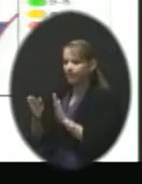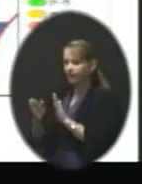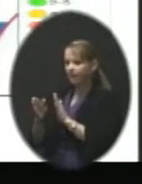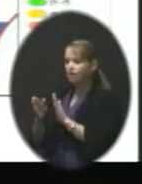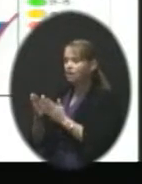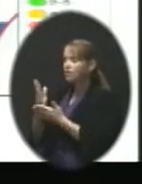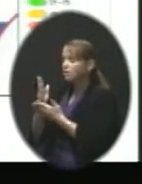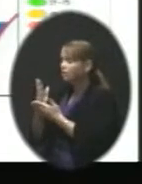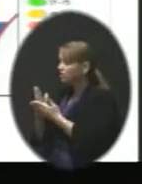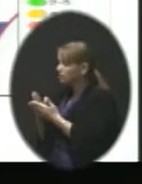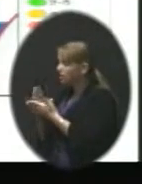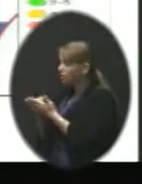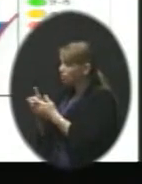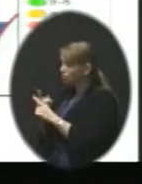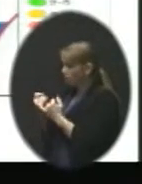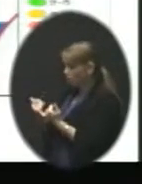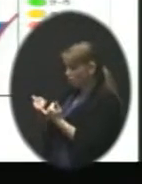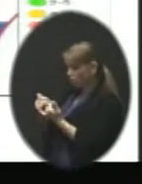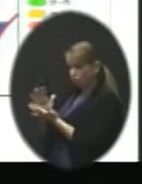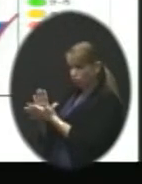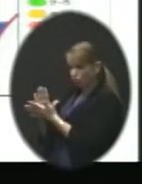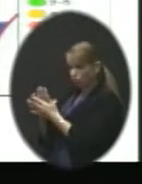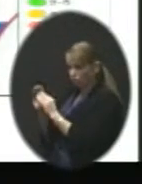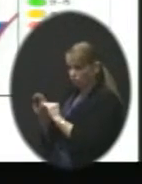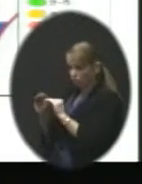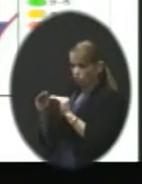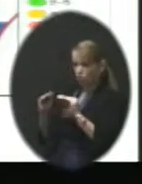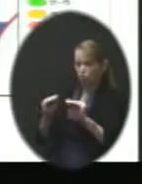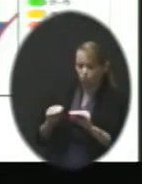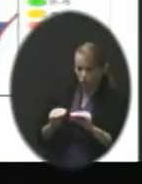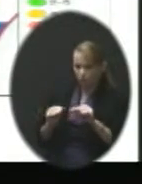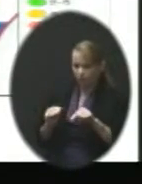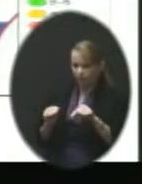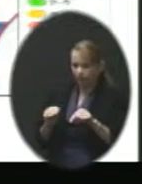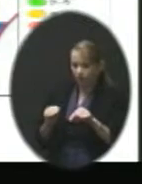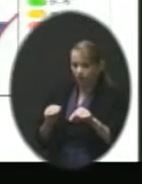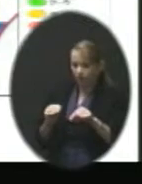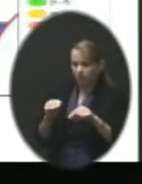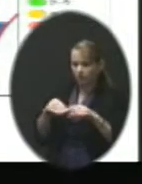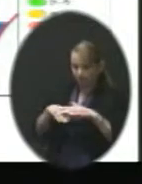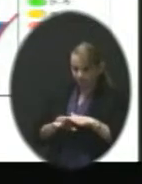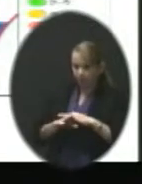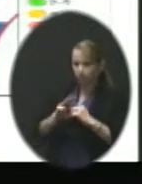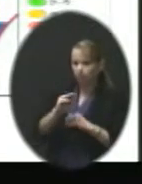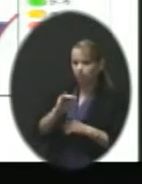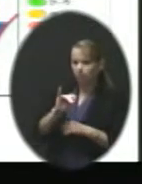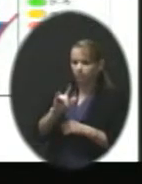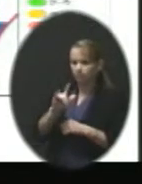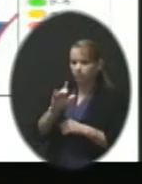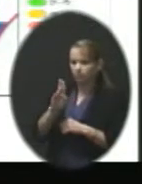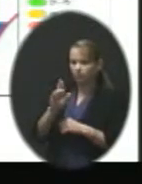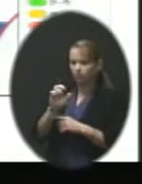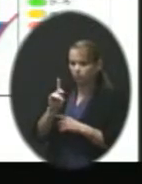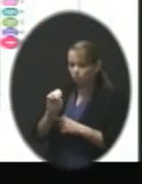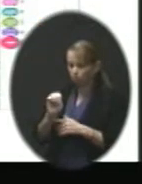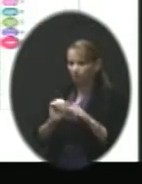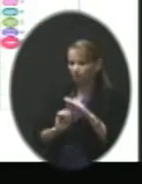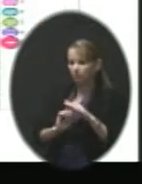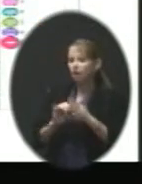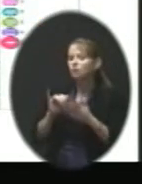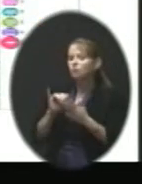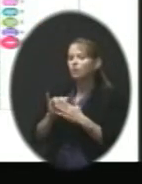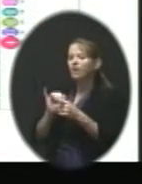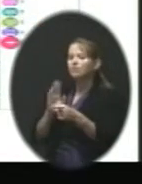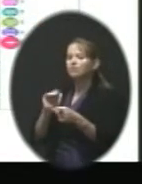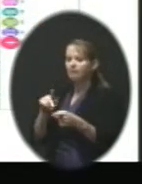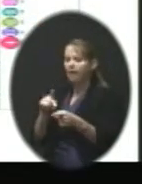schools in order to have them in Millbrook Elementary. And so this is one of the maps we use for part of that